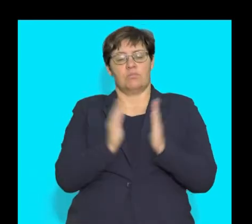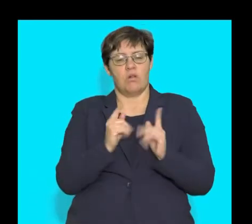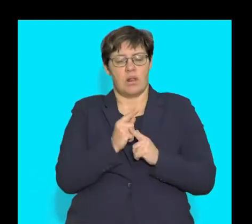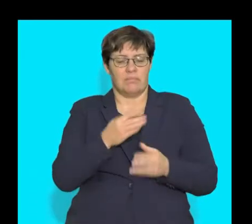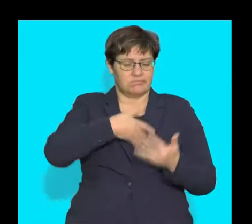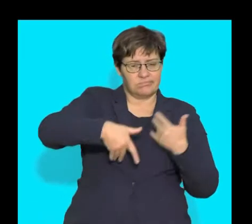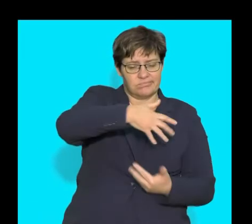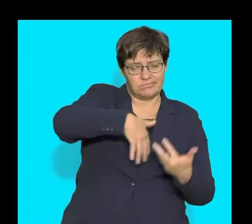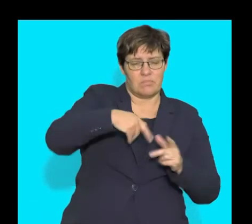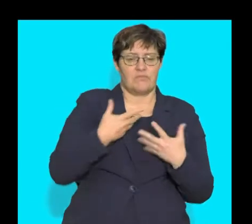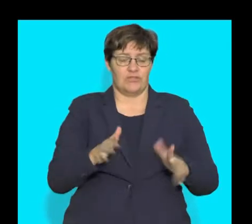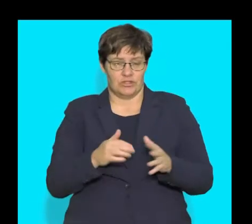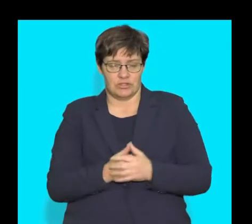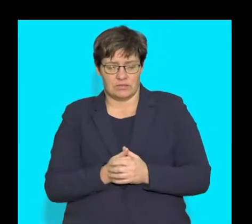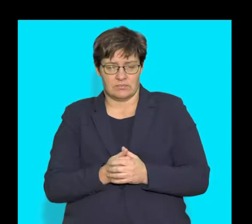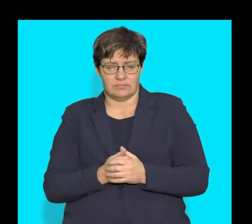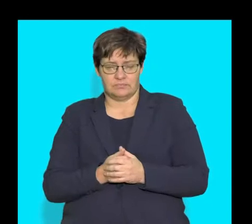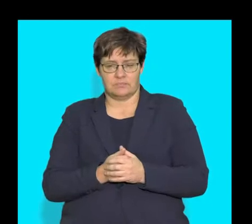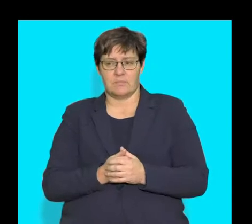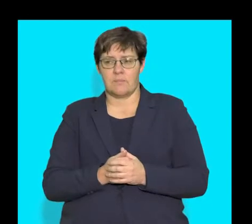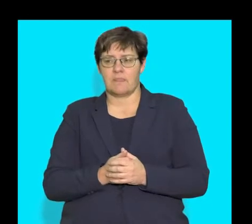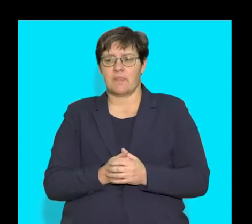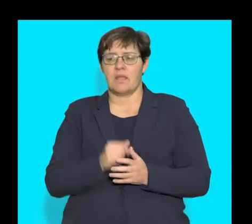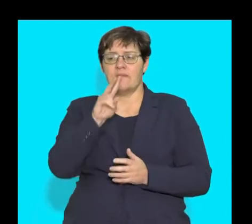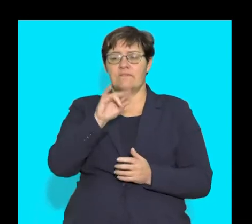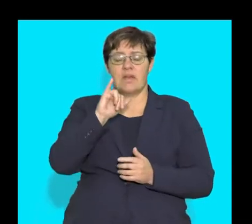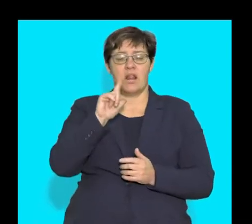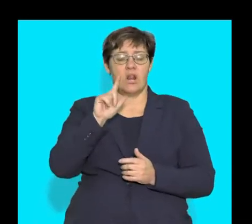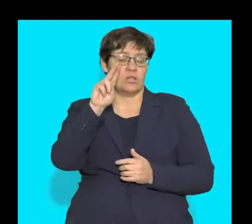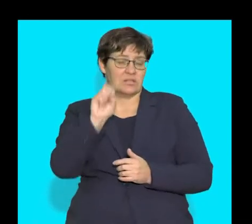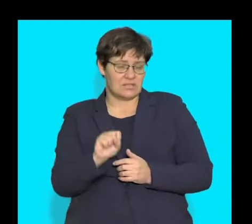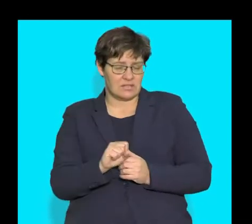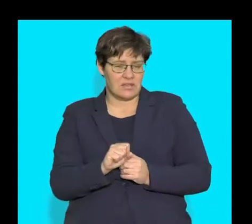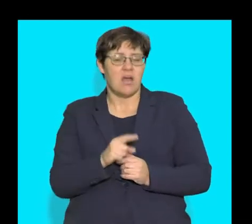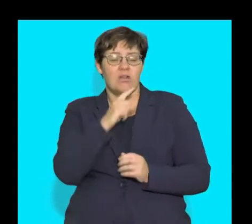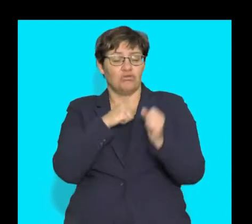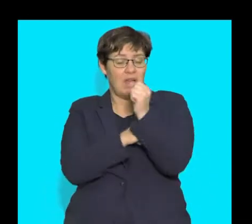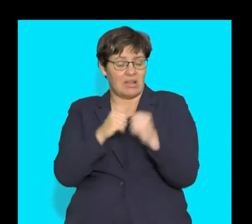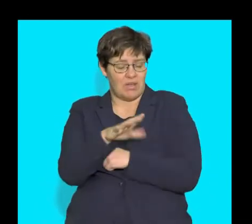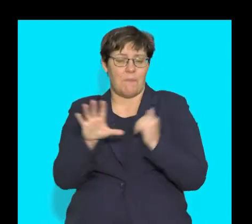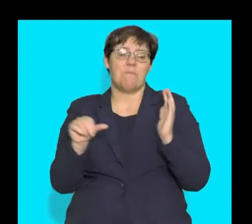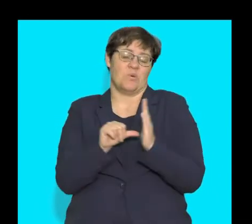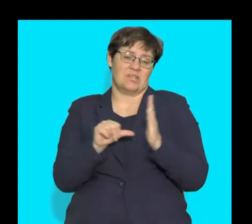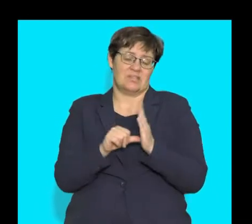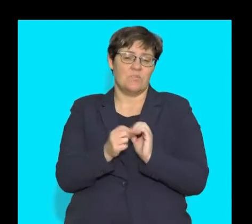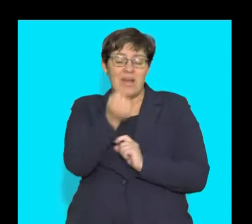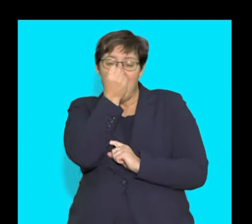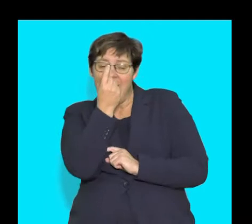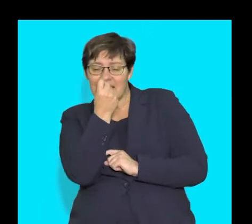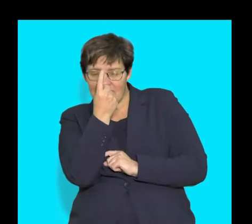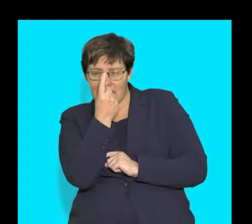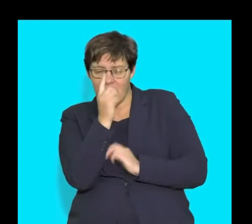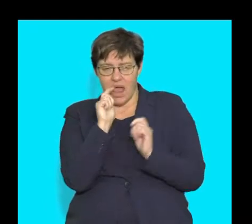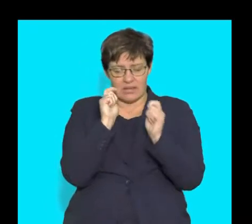mixed with digestive juices. The villi, or the structure of the villus, is very important in us understanding